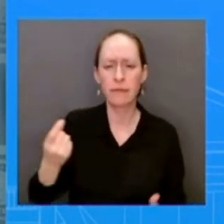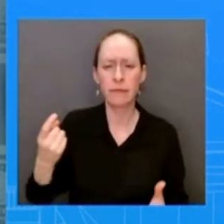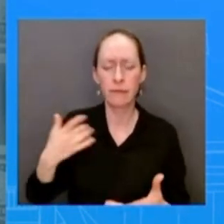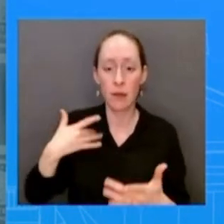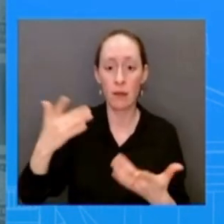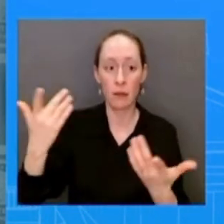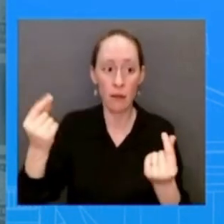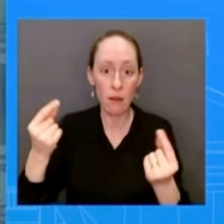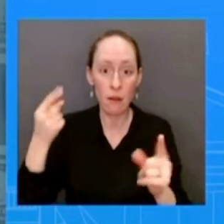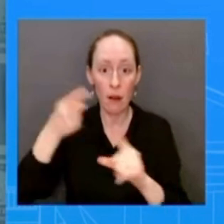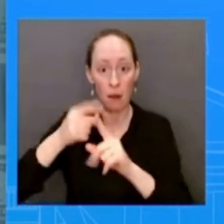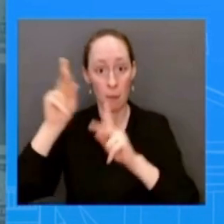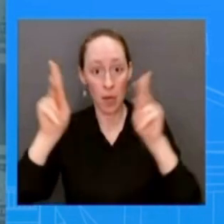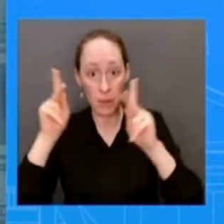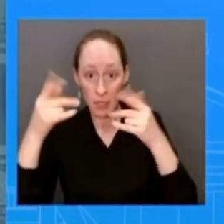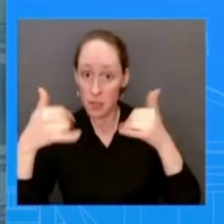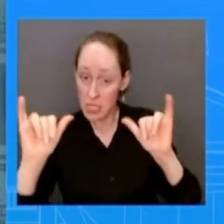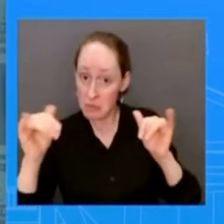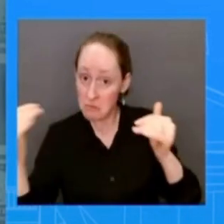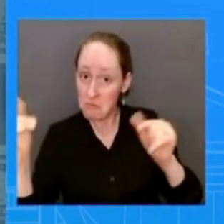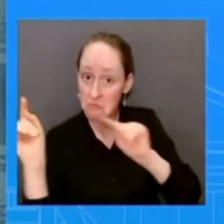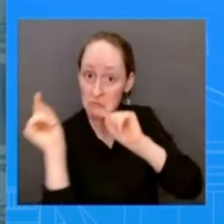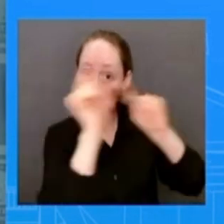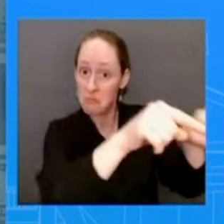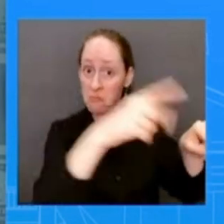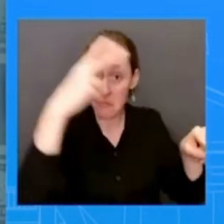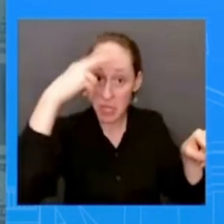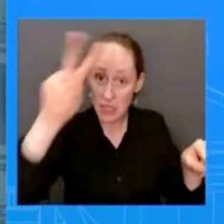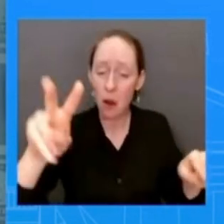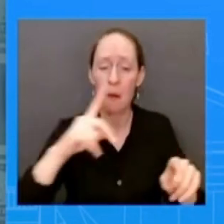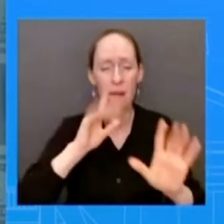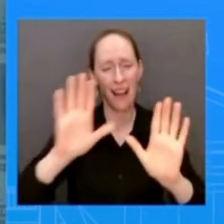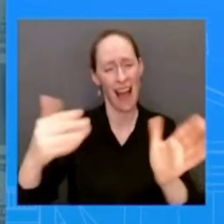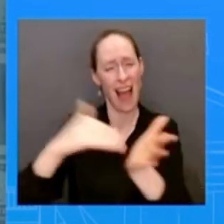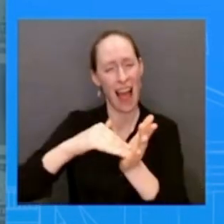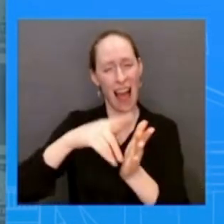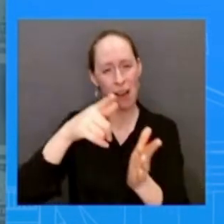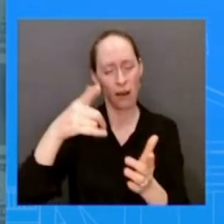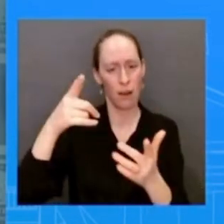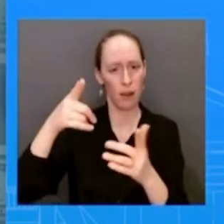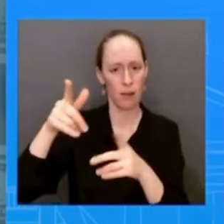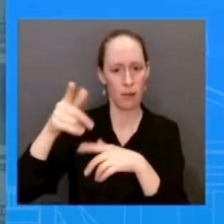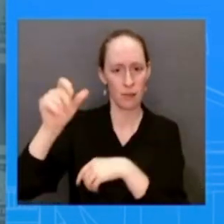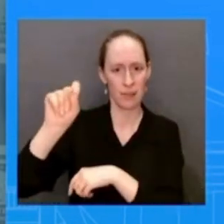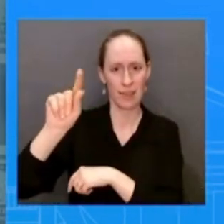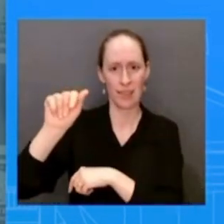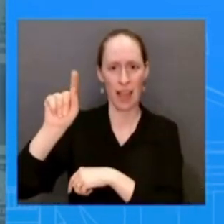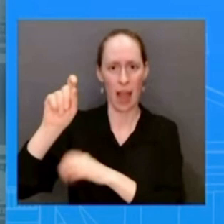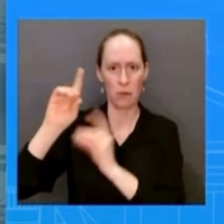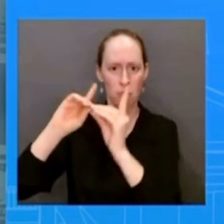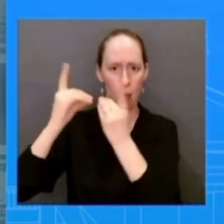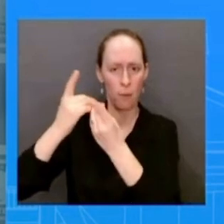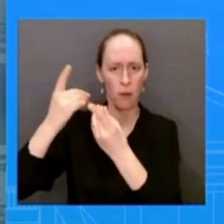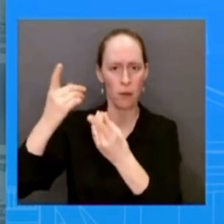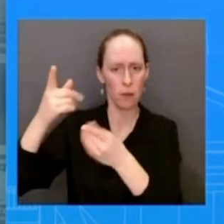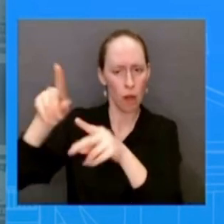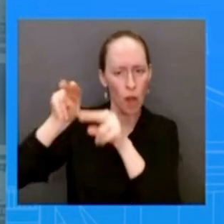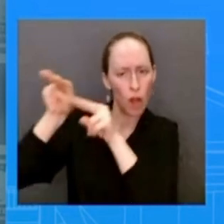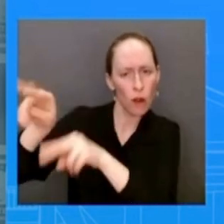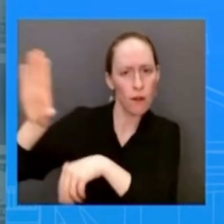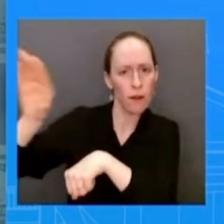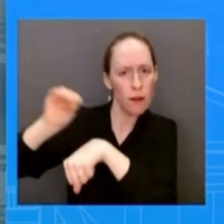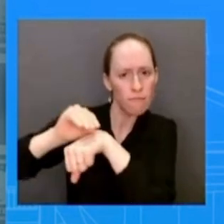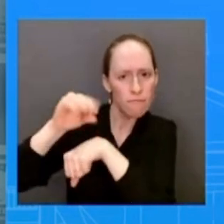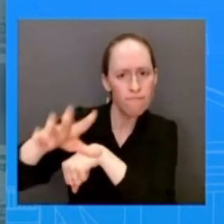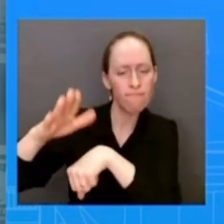mexico the state department puts out these alerts has been has has tried tries very hard to communicate uh what's going on uh this